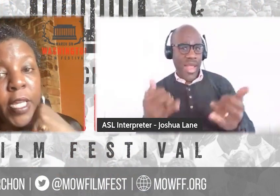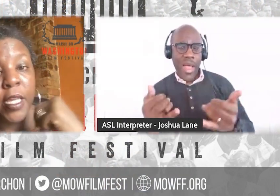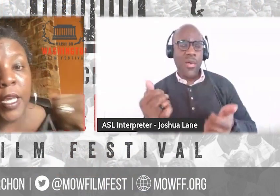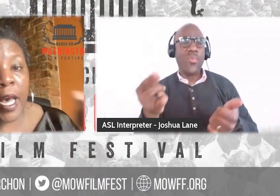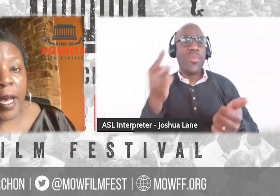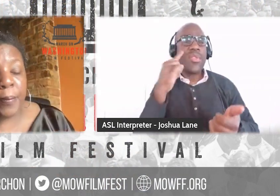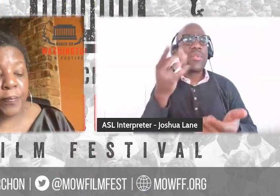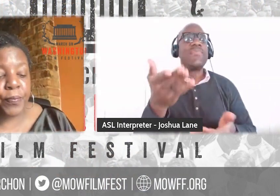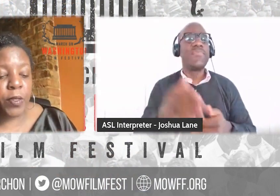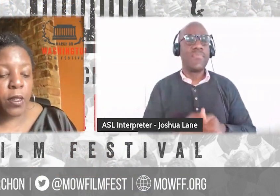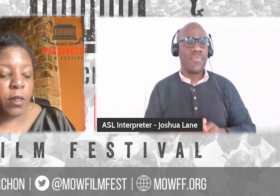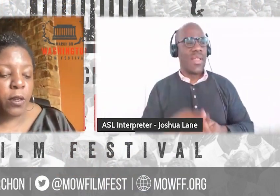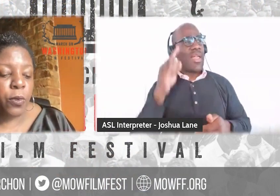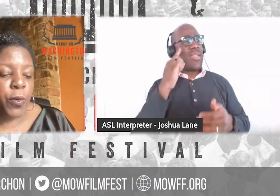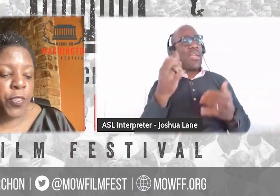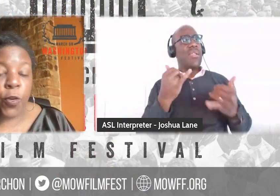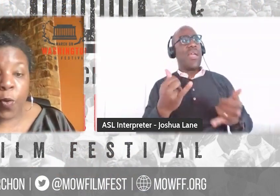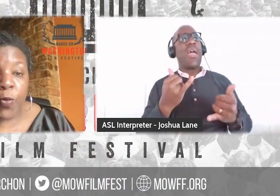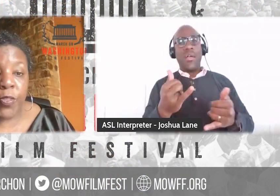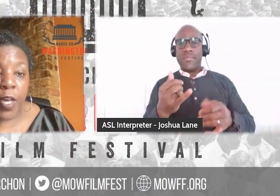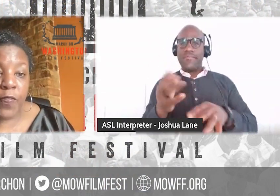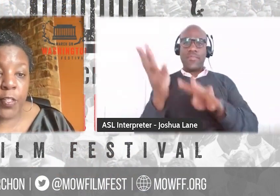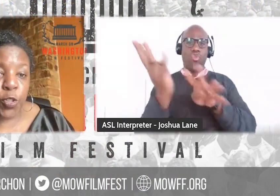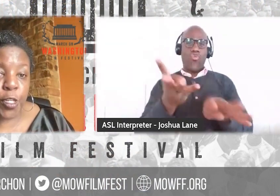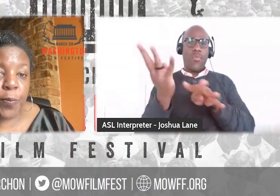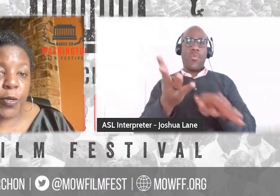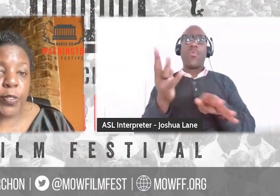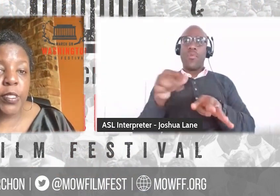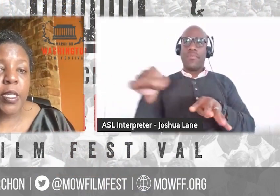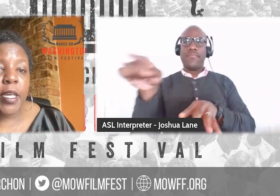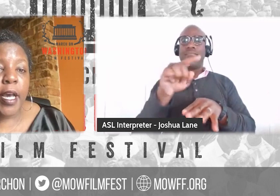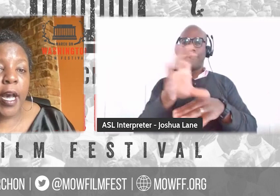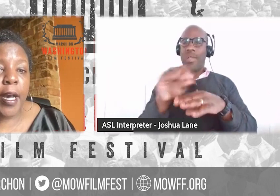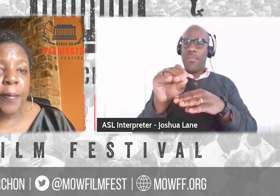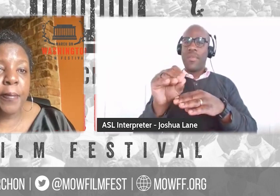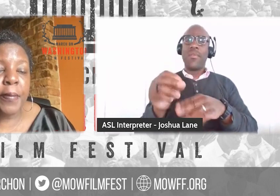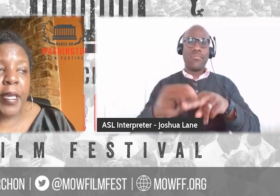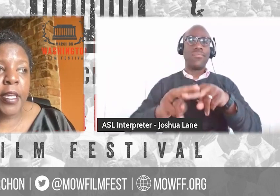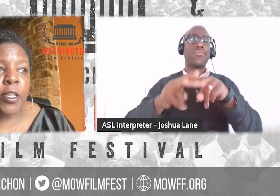with the growth of the streamers,